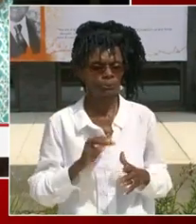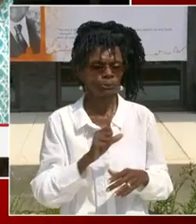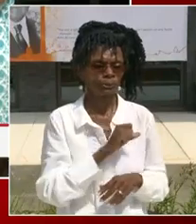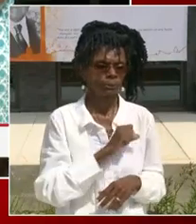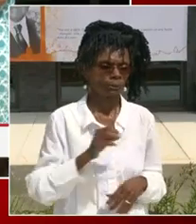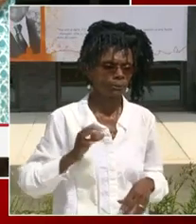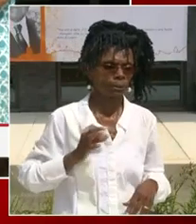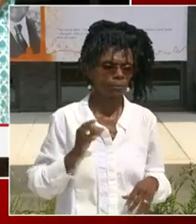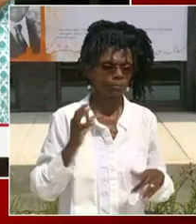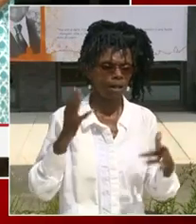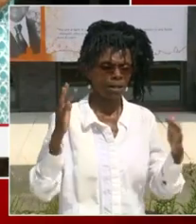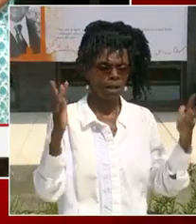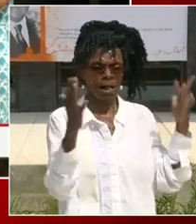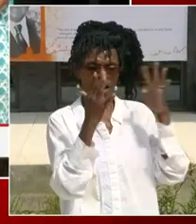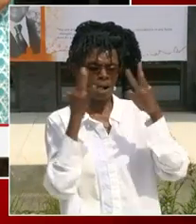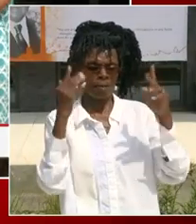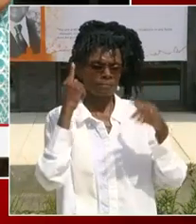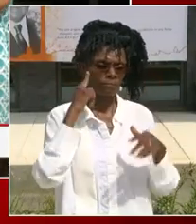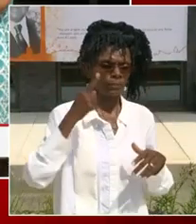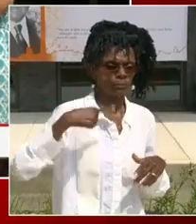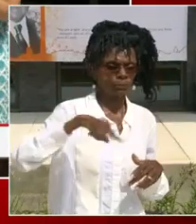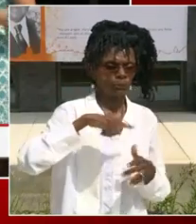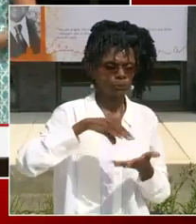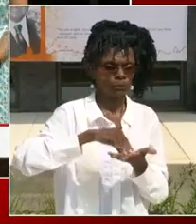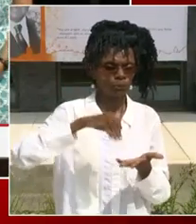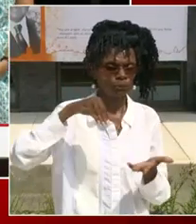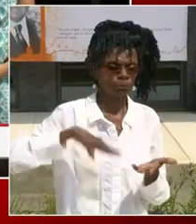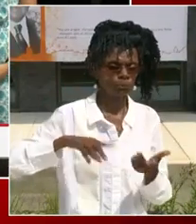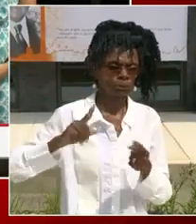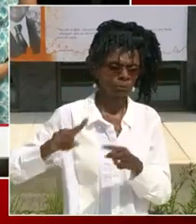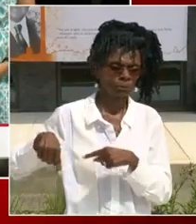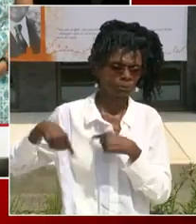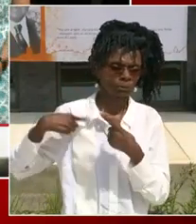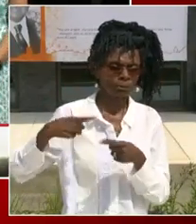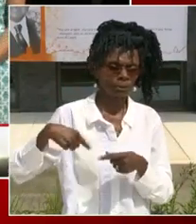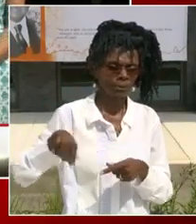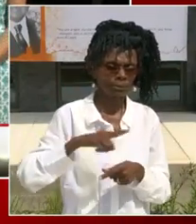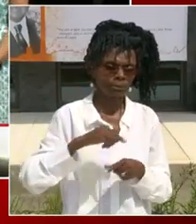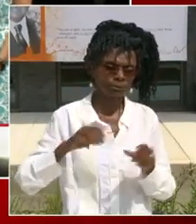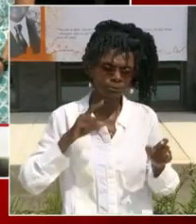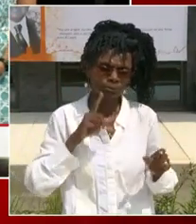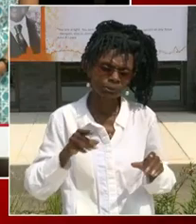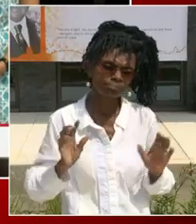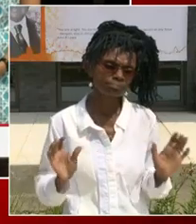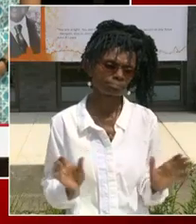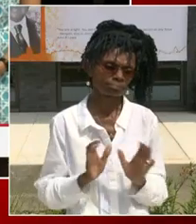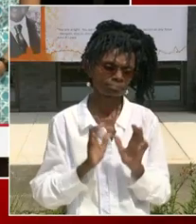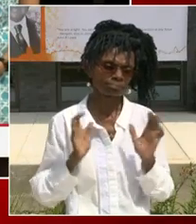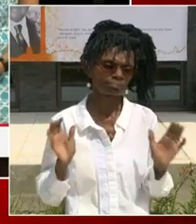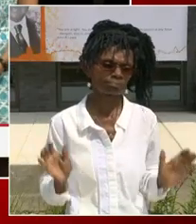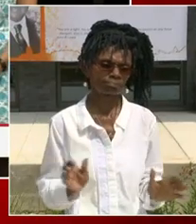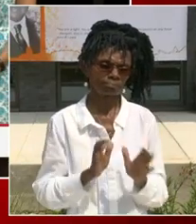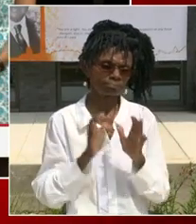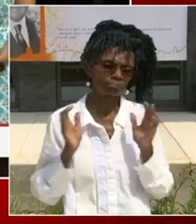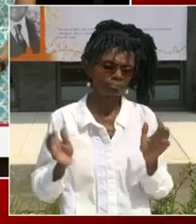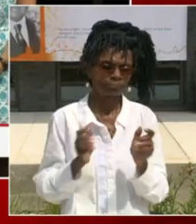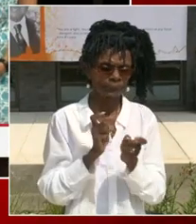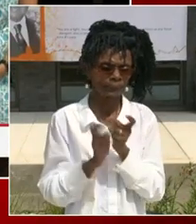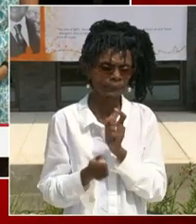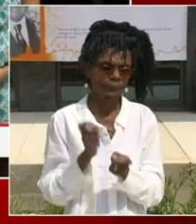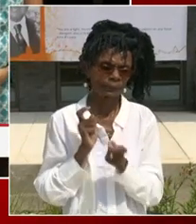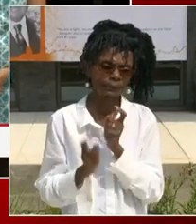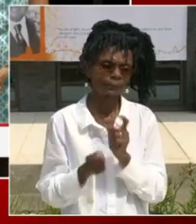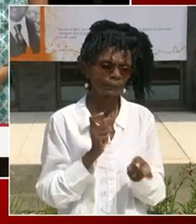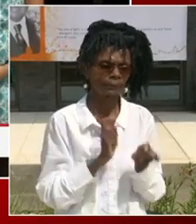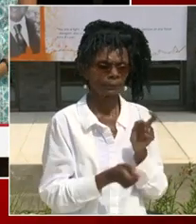have spent a remarkable year, who have pivoted, who have inspired, who have done everything.